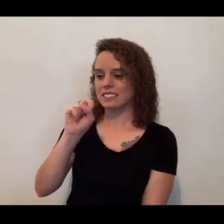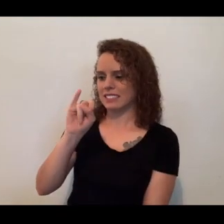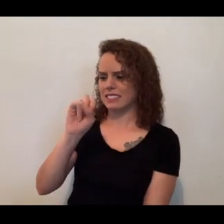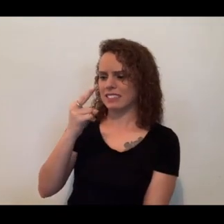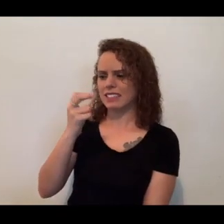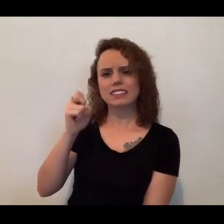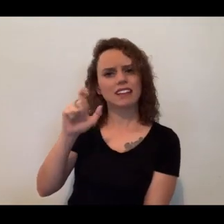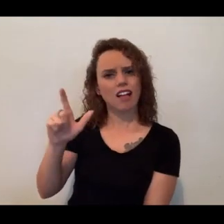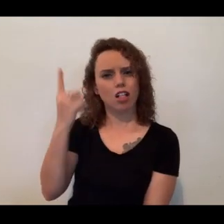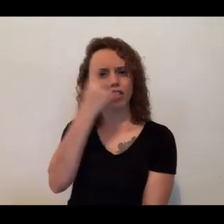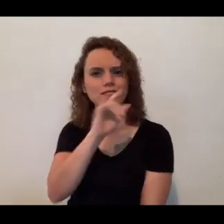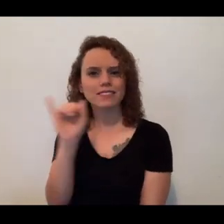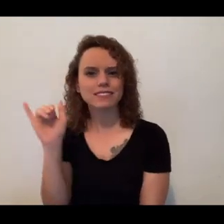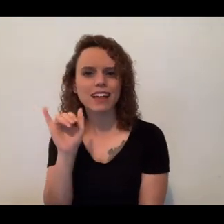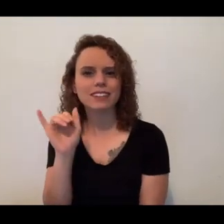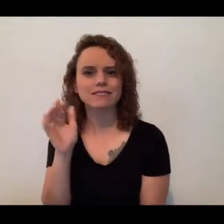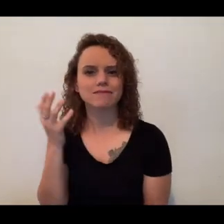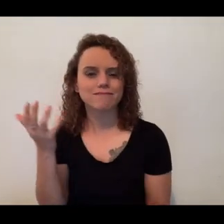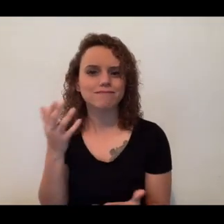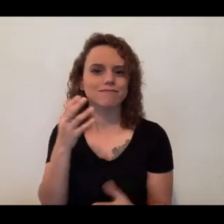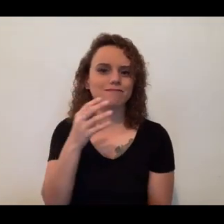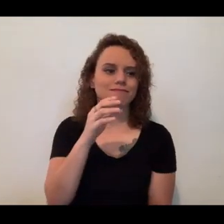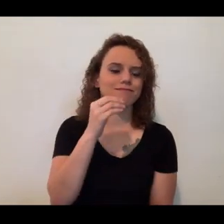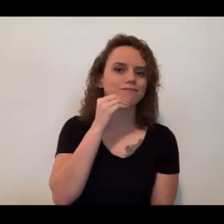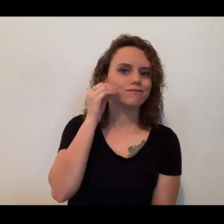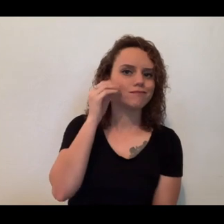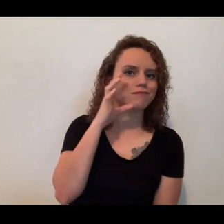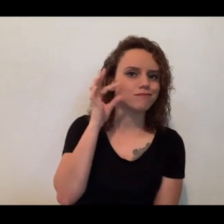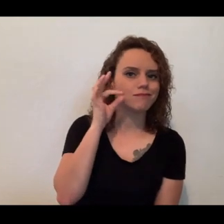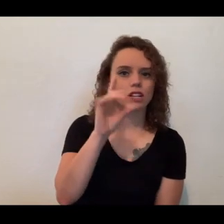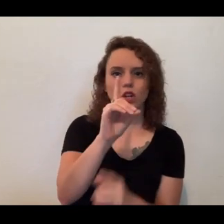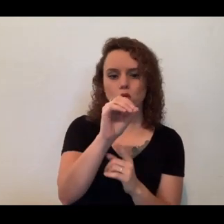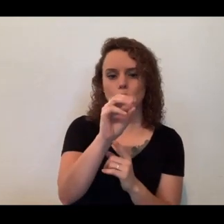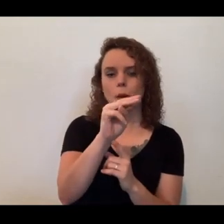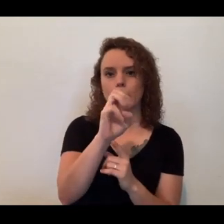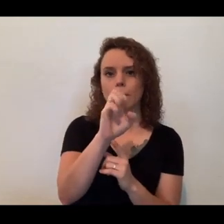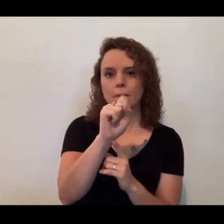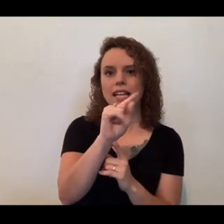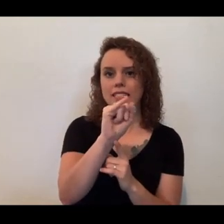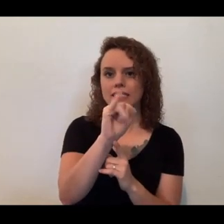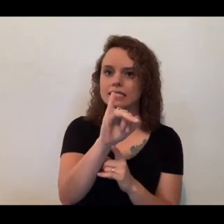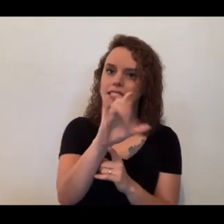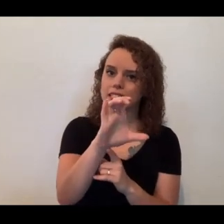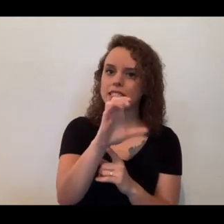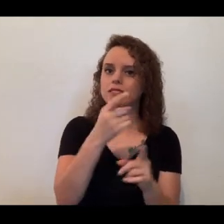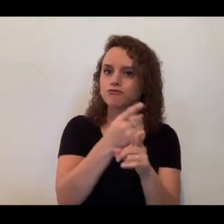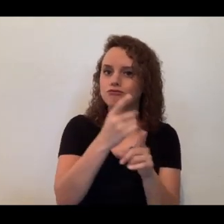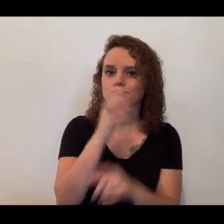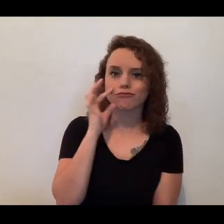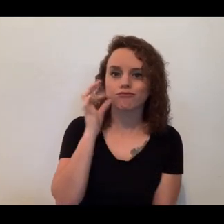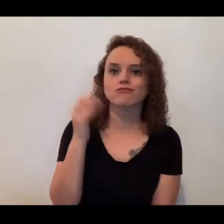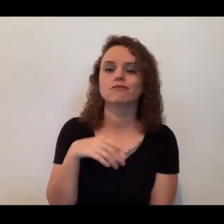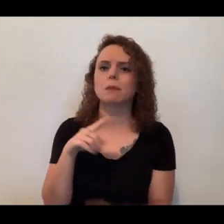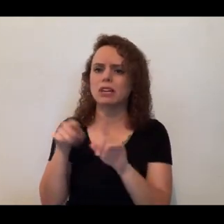like a domestic cat, but a lot of differences. I'm sure if you have a domestic cat at home, you're going